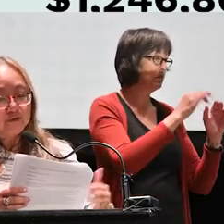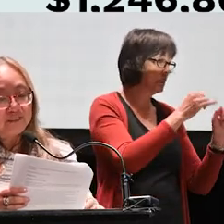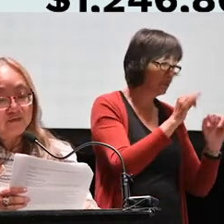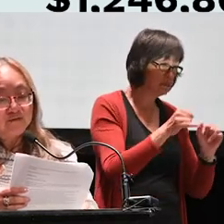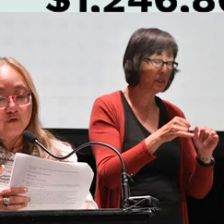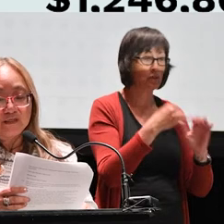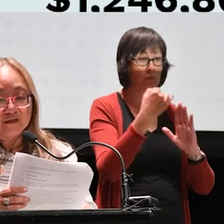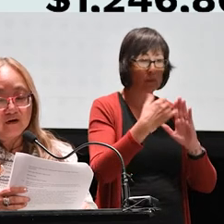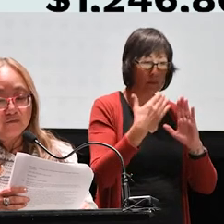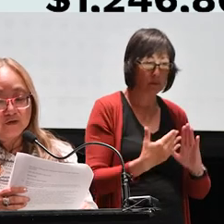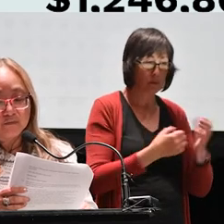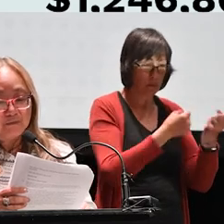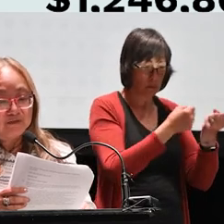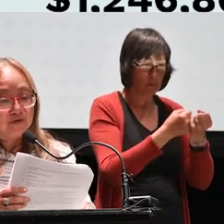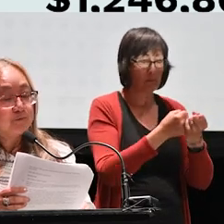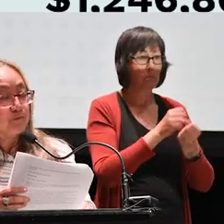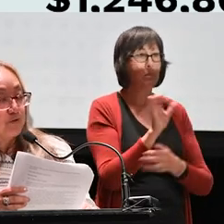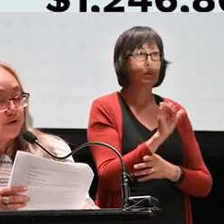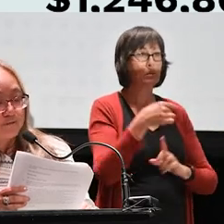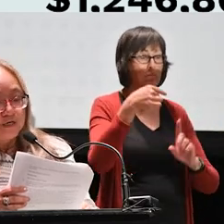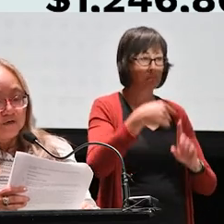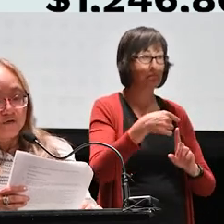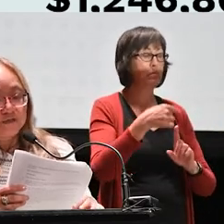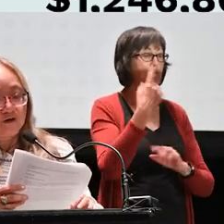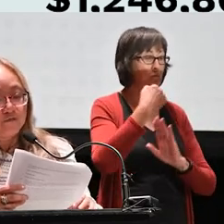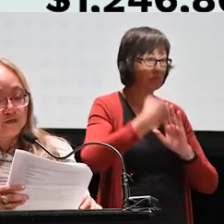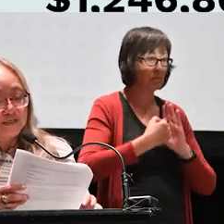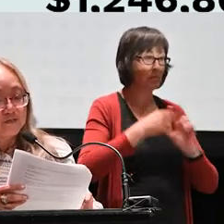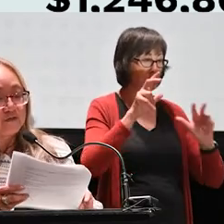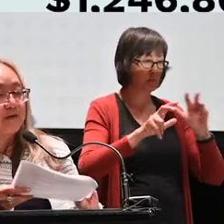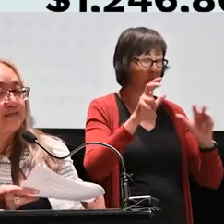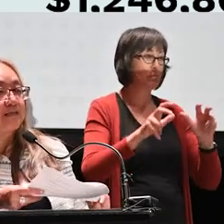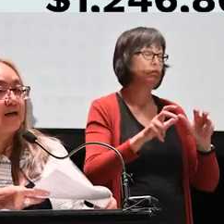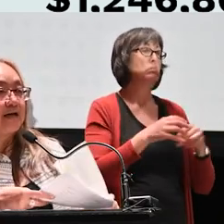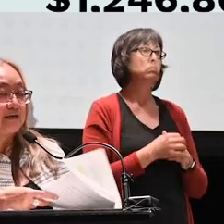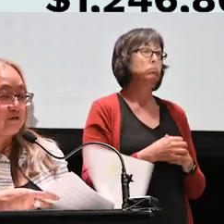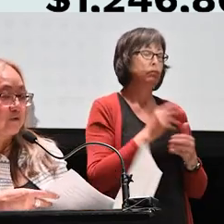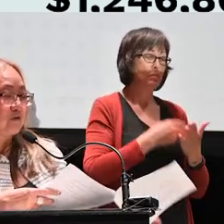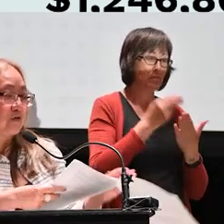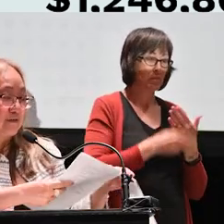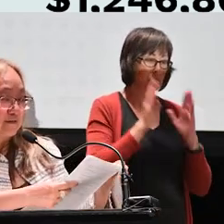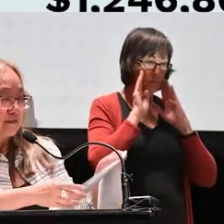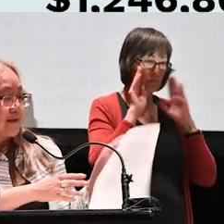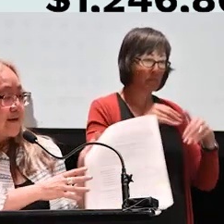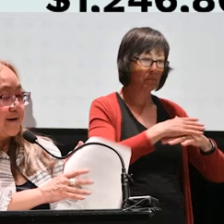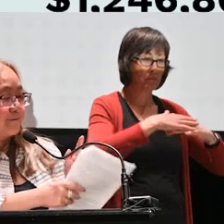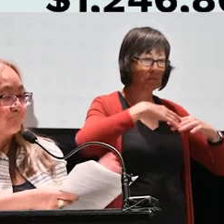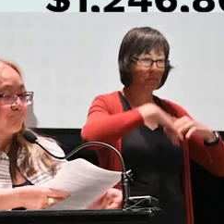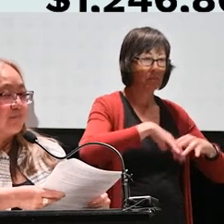grants with specific focus like our original people's investment program, focusing on First Nations, Métis and Inuit artists.